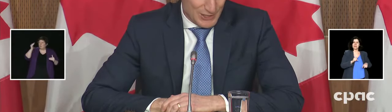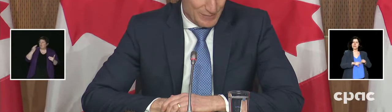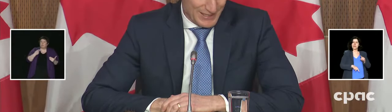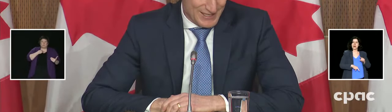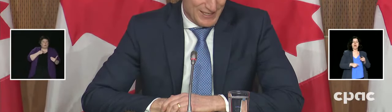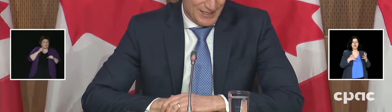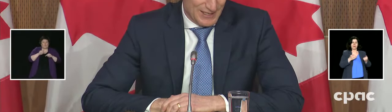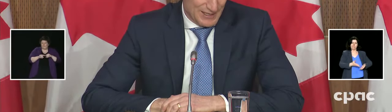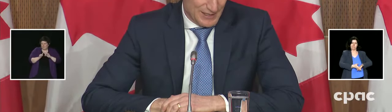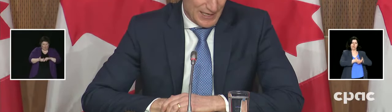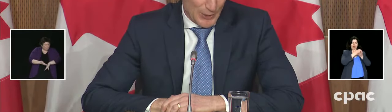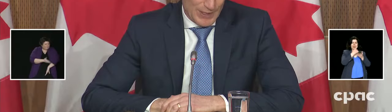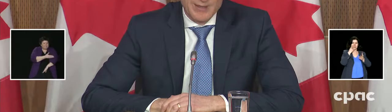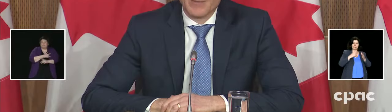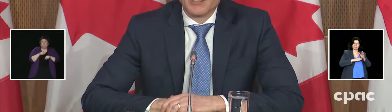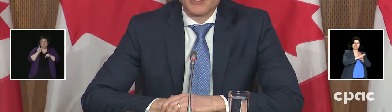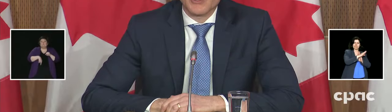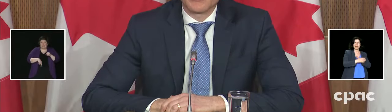Miigwech. Thank you.